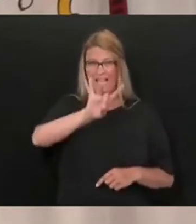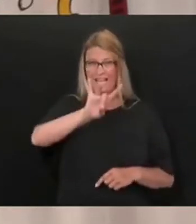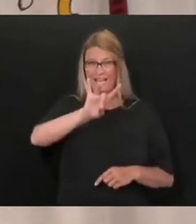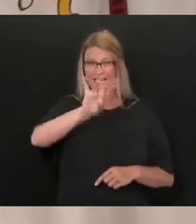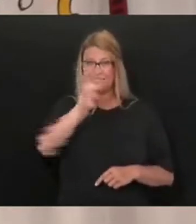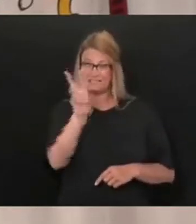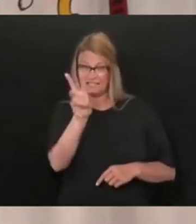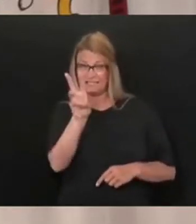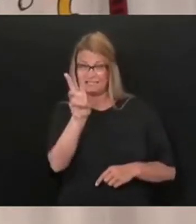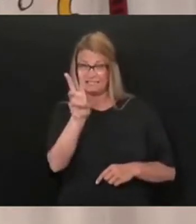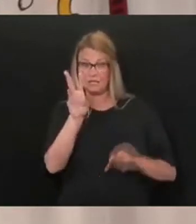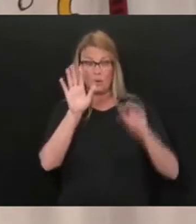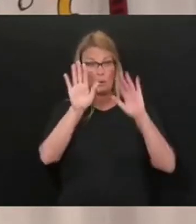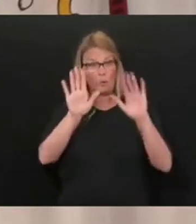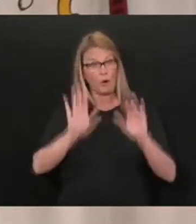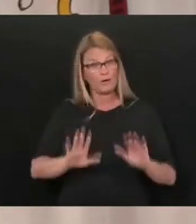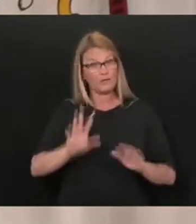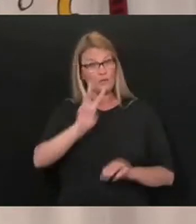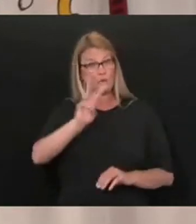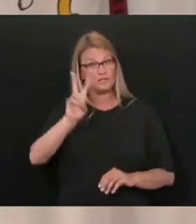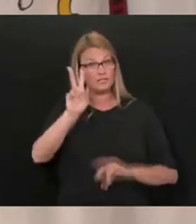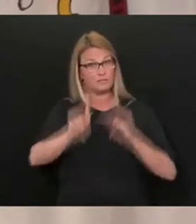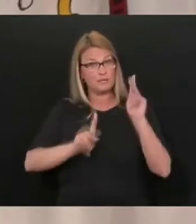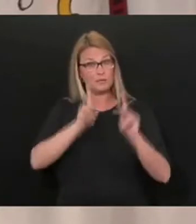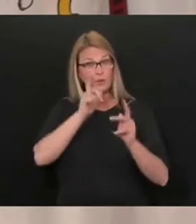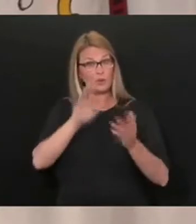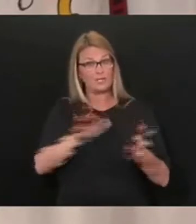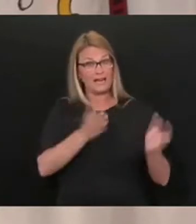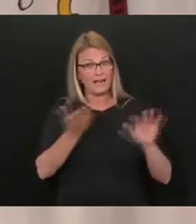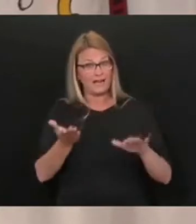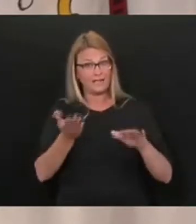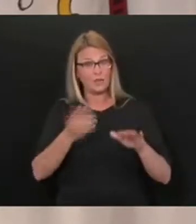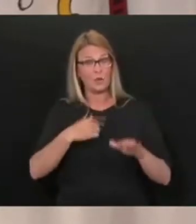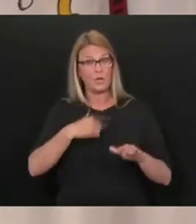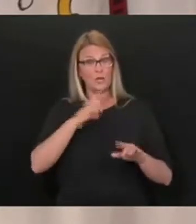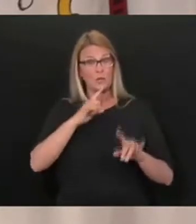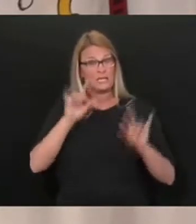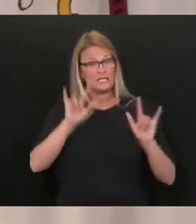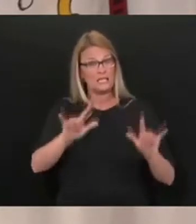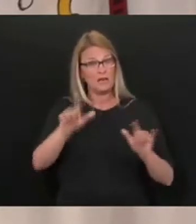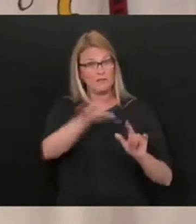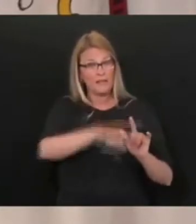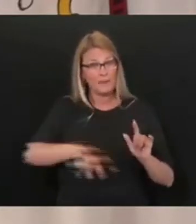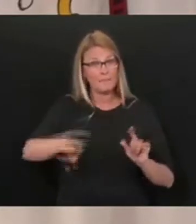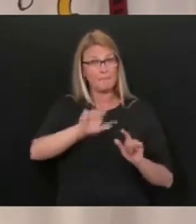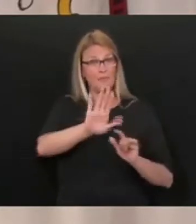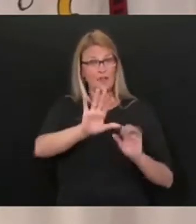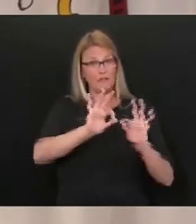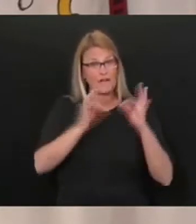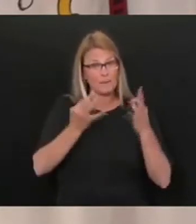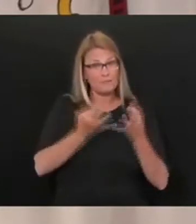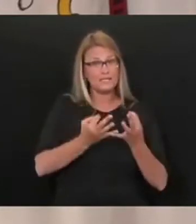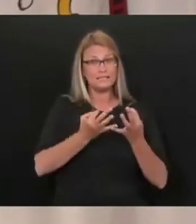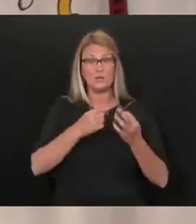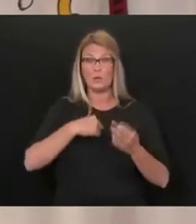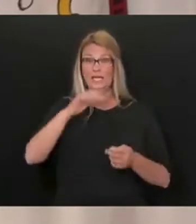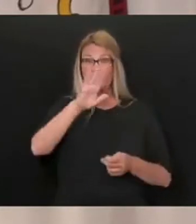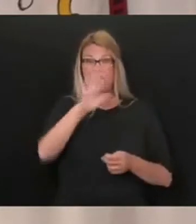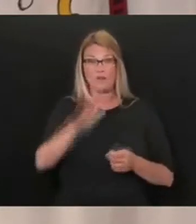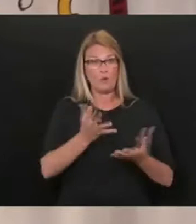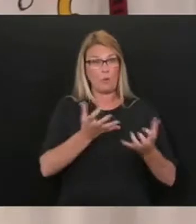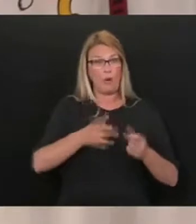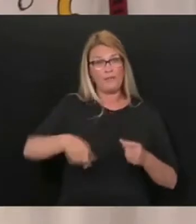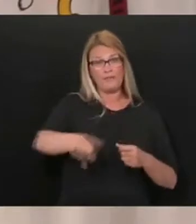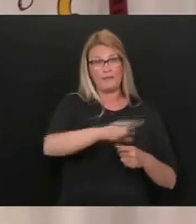Virginians, and we love them, we love their families, we love their loved ones, and we absolutely want them to never feel alone.